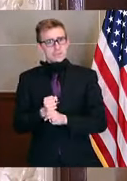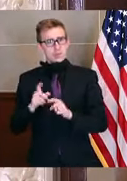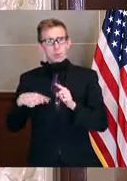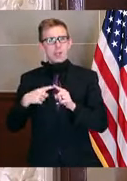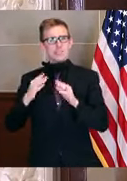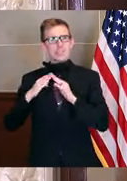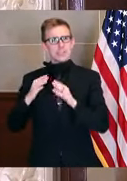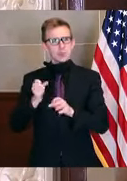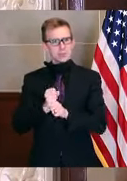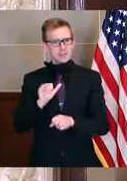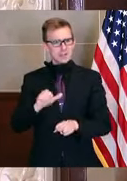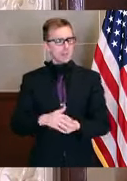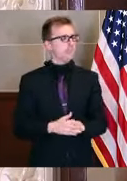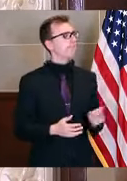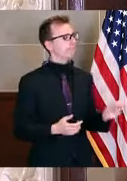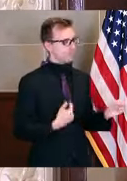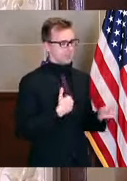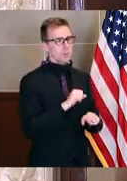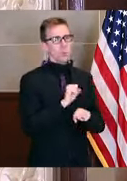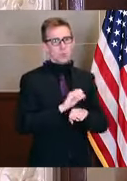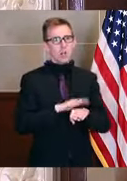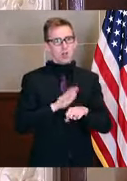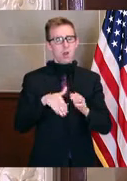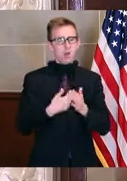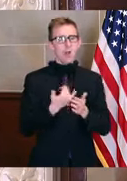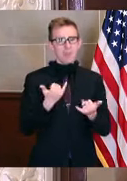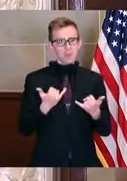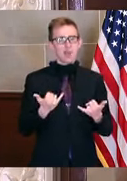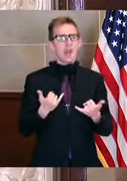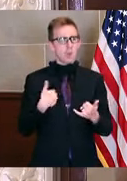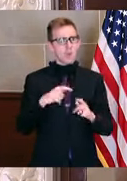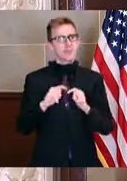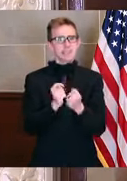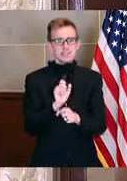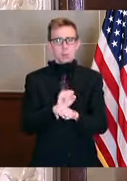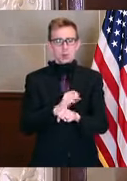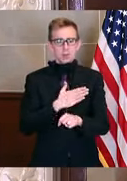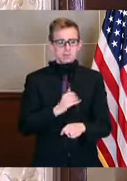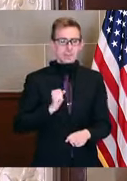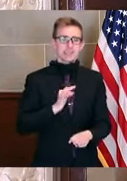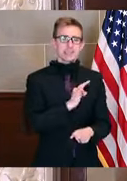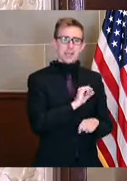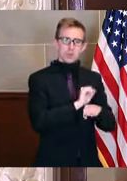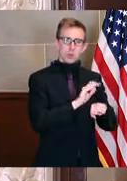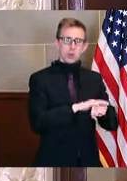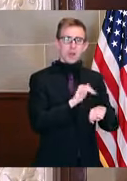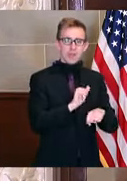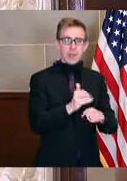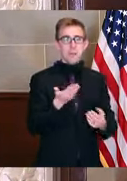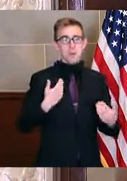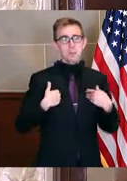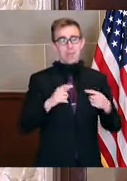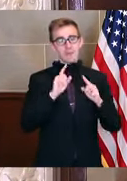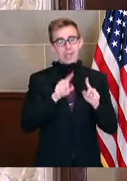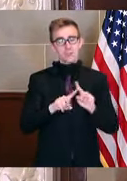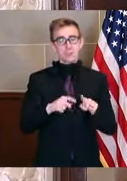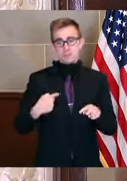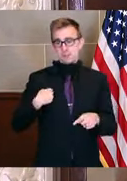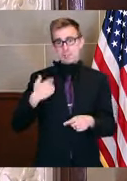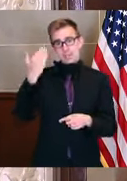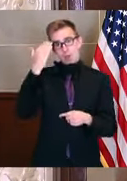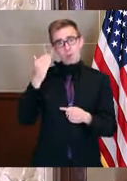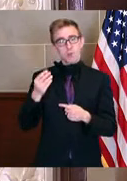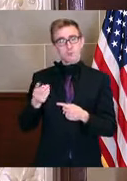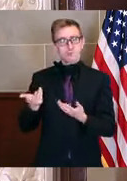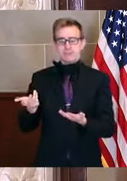to receive those dollars? We're working on all that right now. We've got a team of people working on my staff's working on that and there's probably an answer for that. But I don't know right now